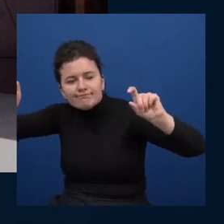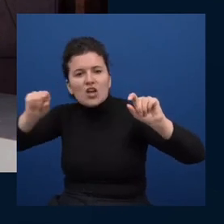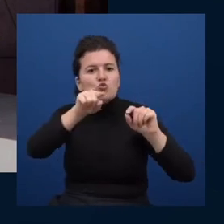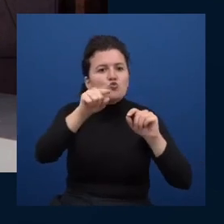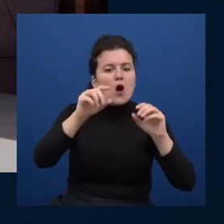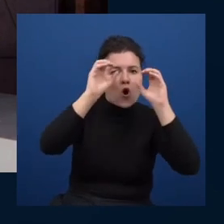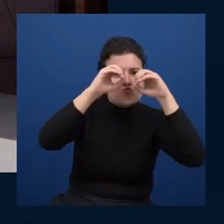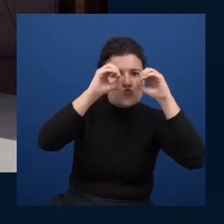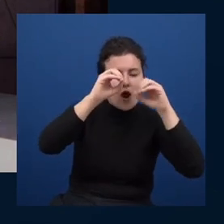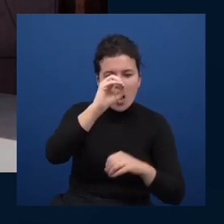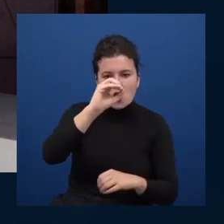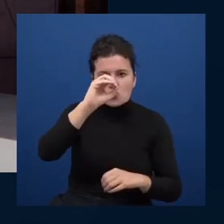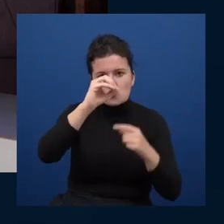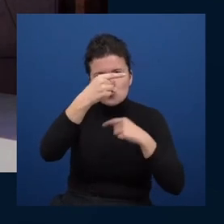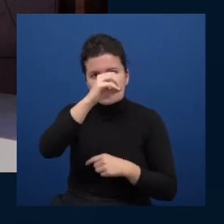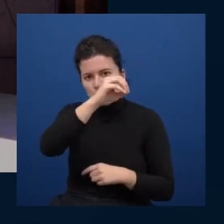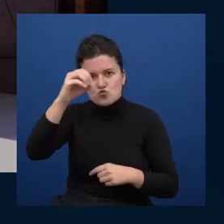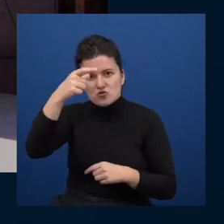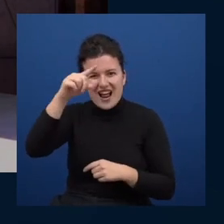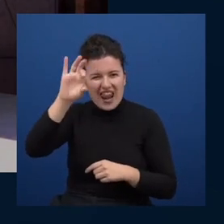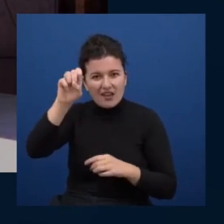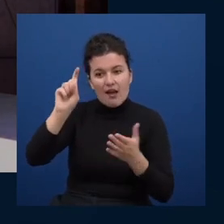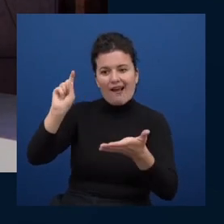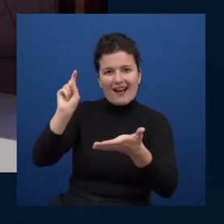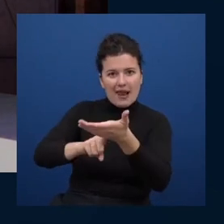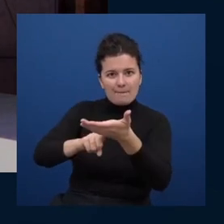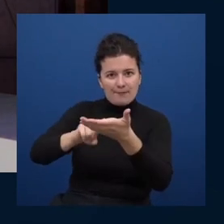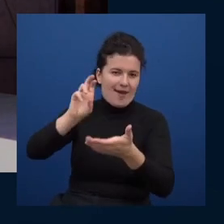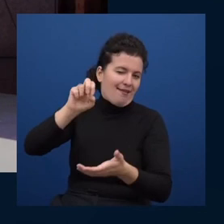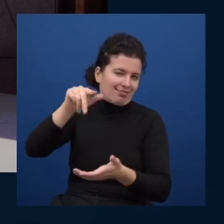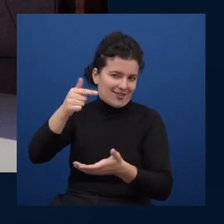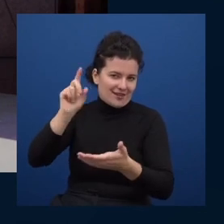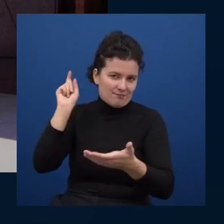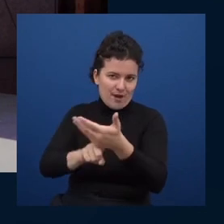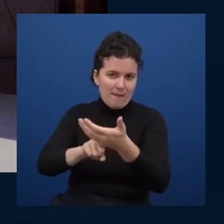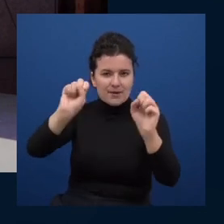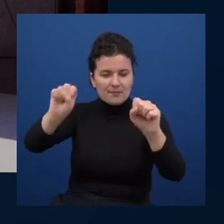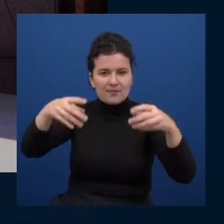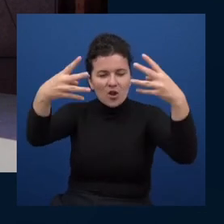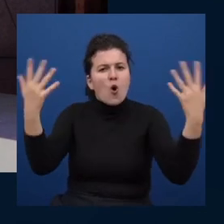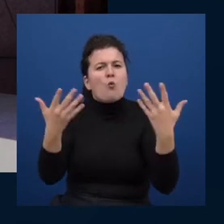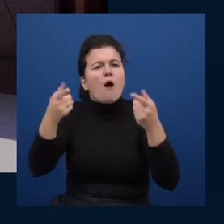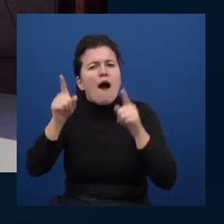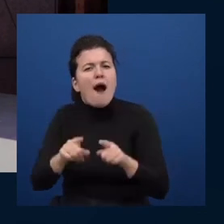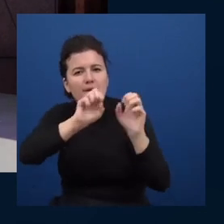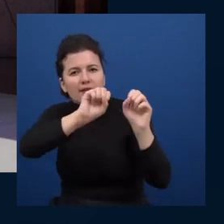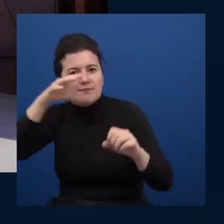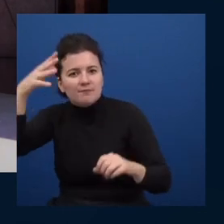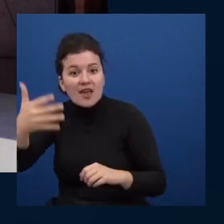most people say well http call happens but this person said